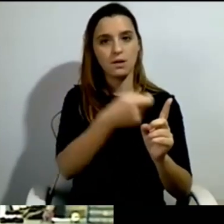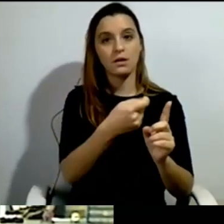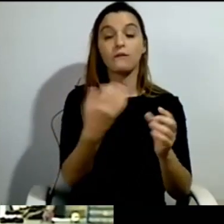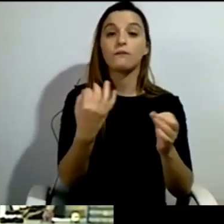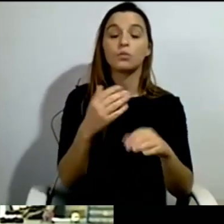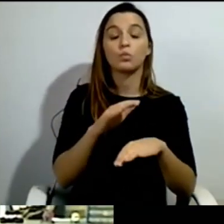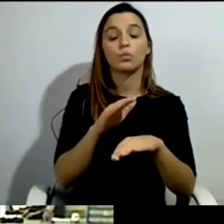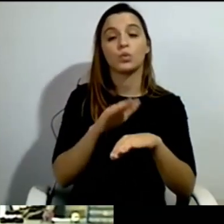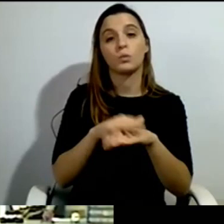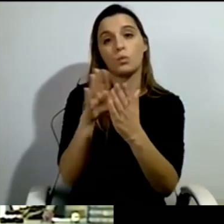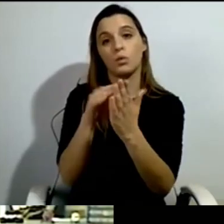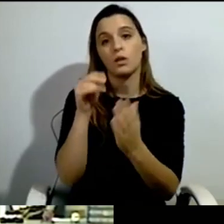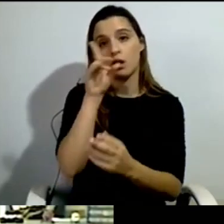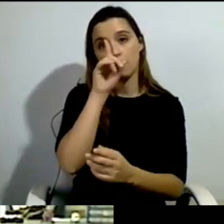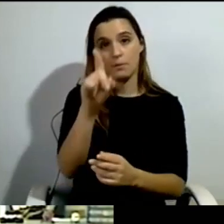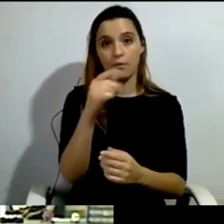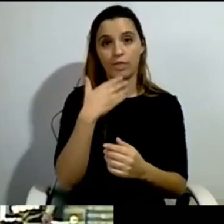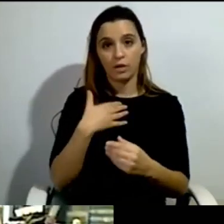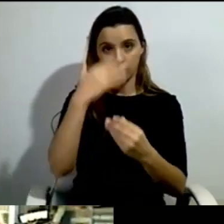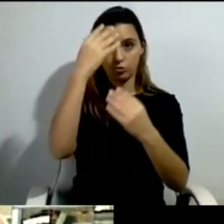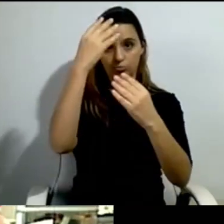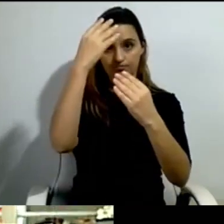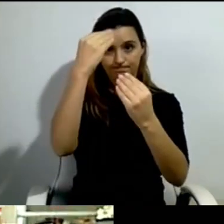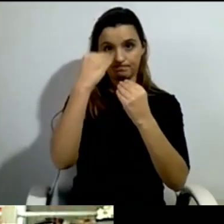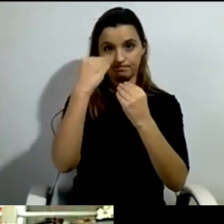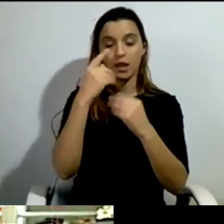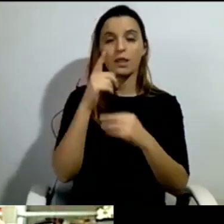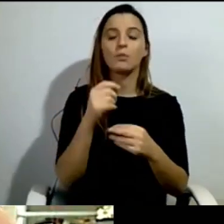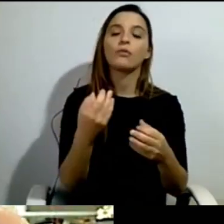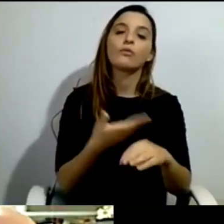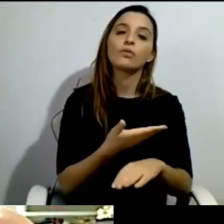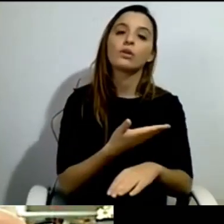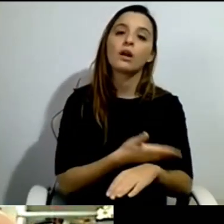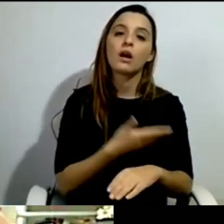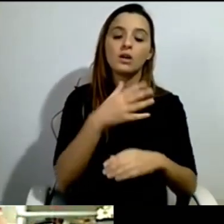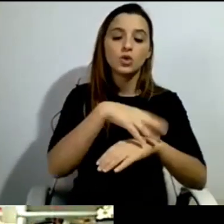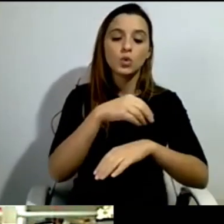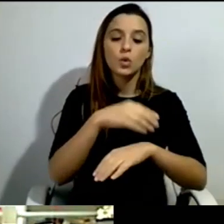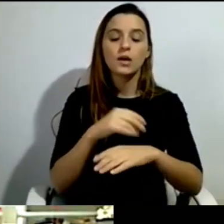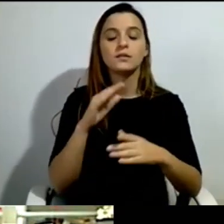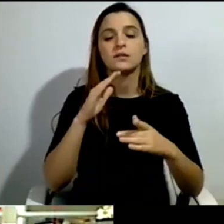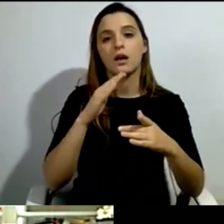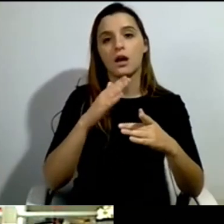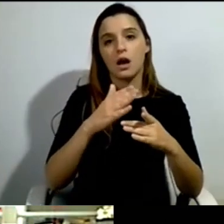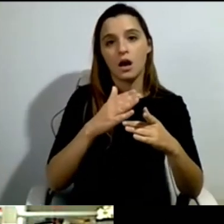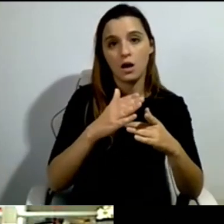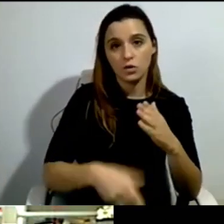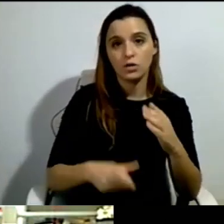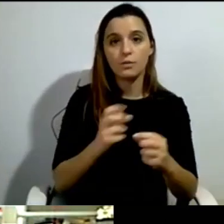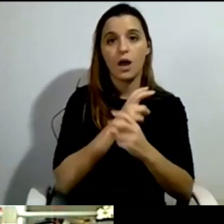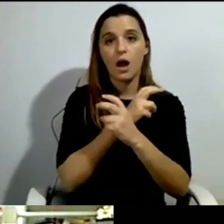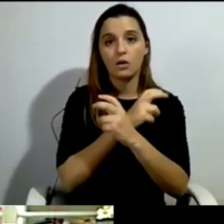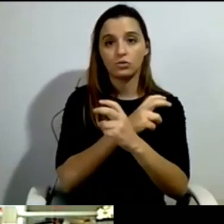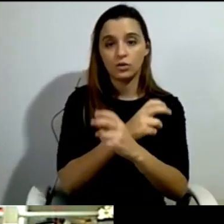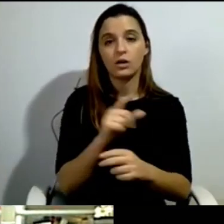We learned from what happened in Sweden. We learned from what happened in Austria and in the United States. And we said direct payment, direct